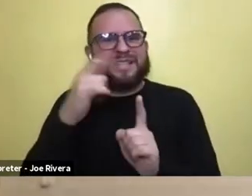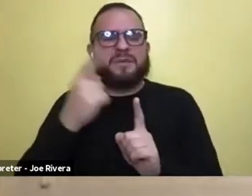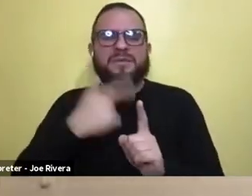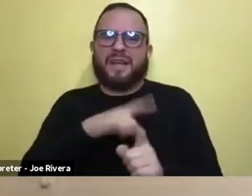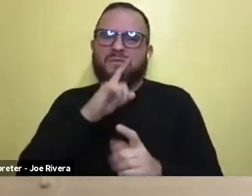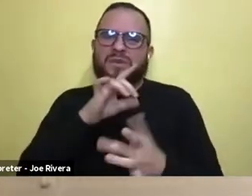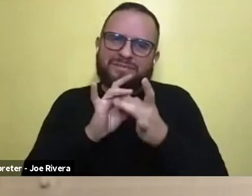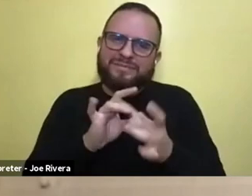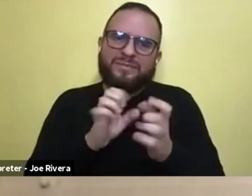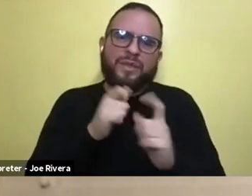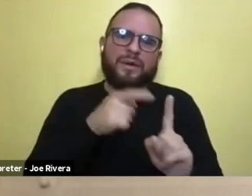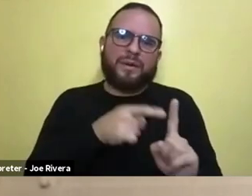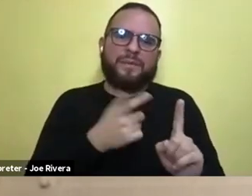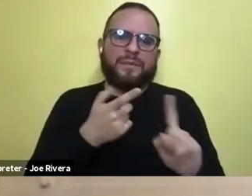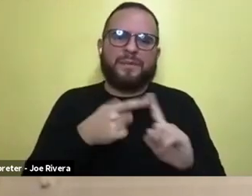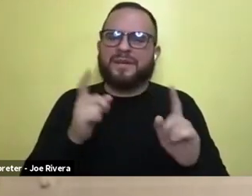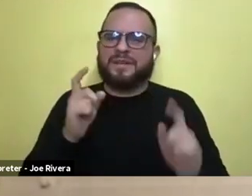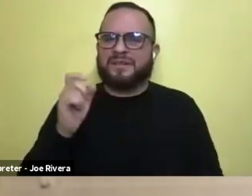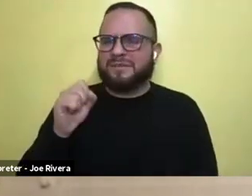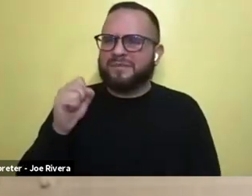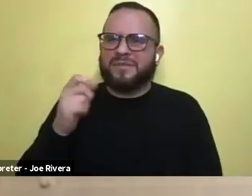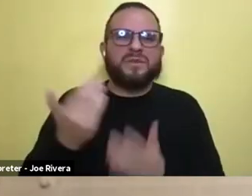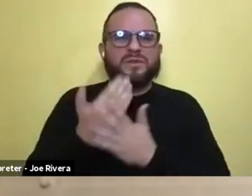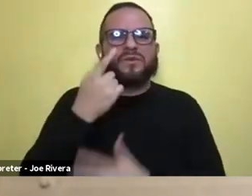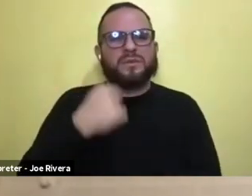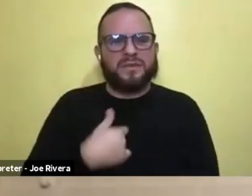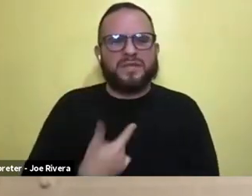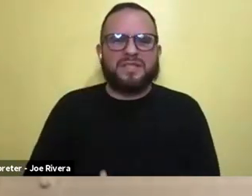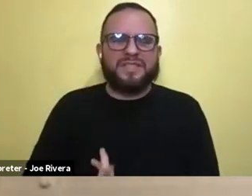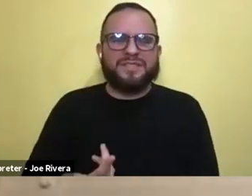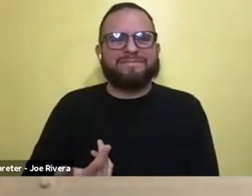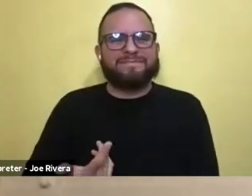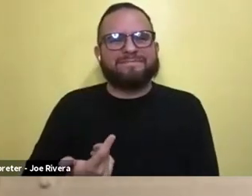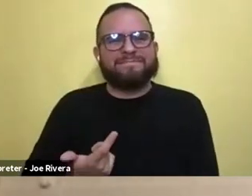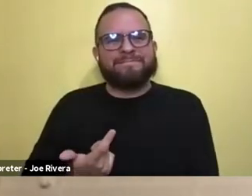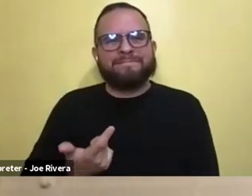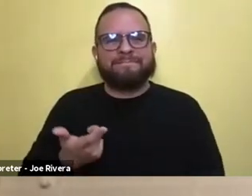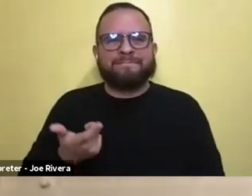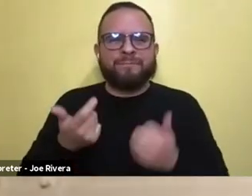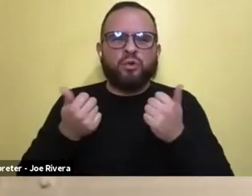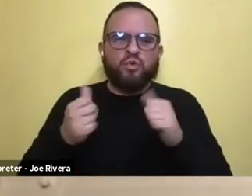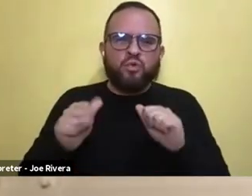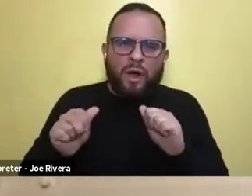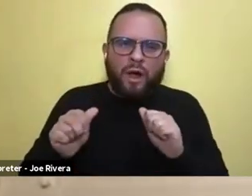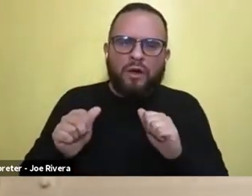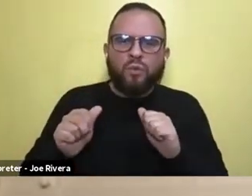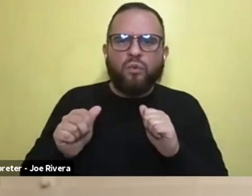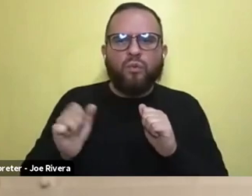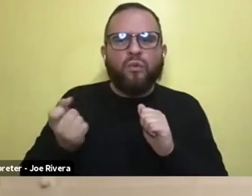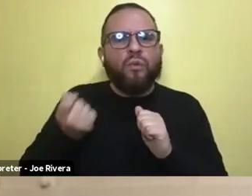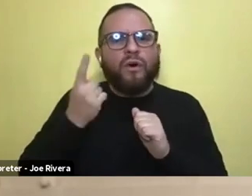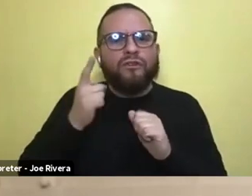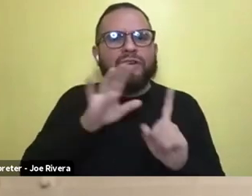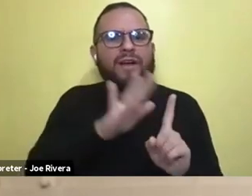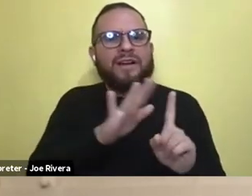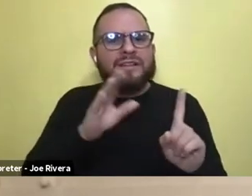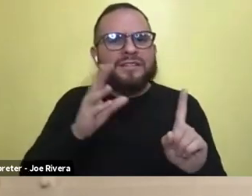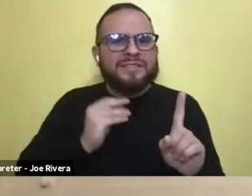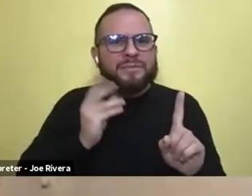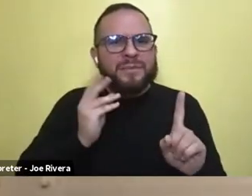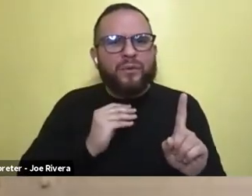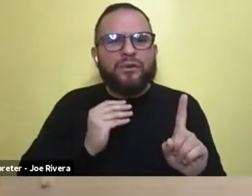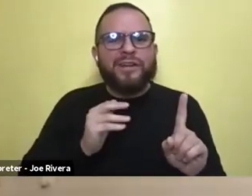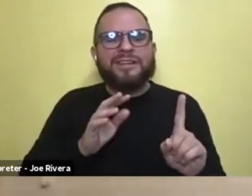um, it was definitely something new for me, you know, trying to, trying to understand his experience and, and,